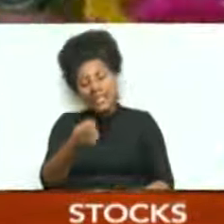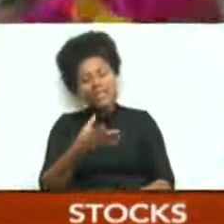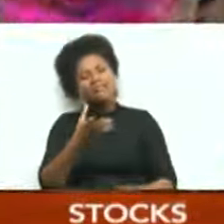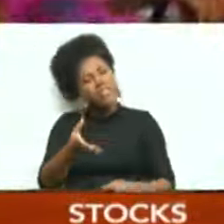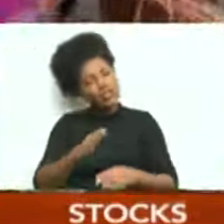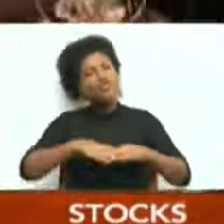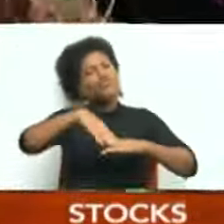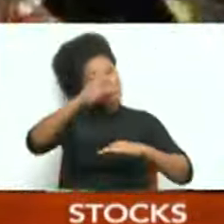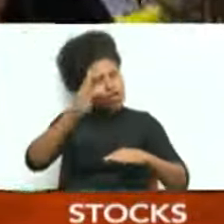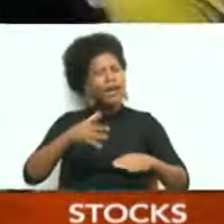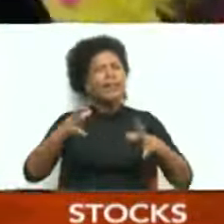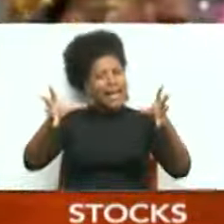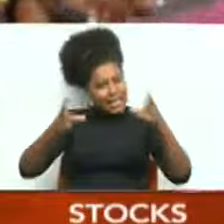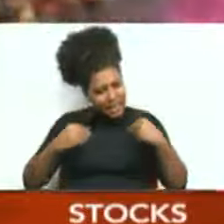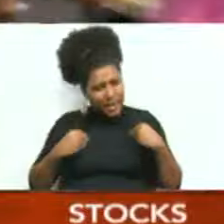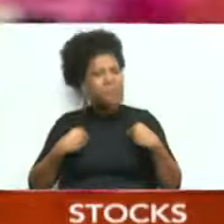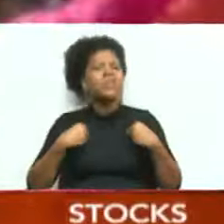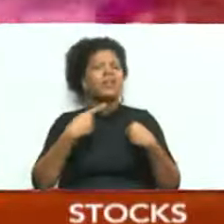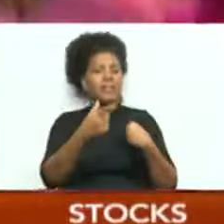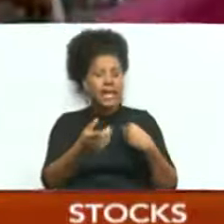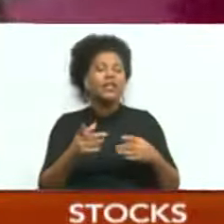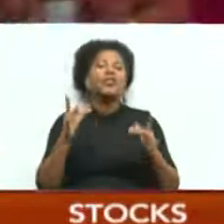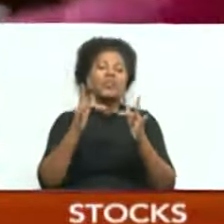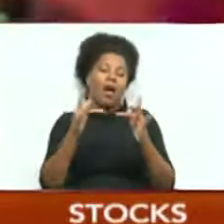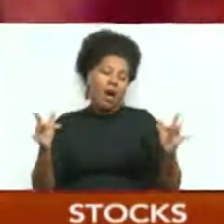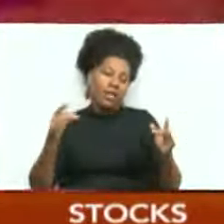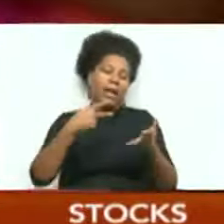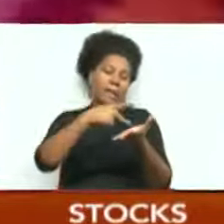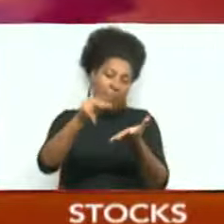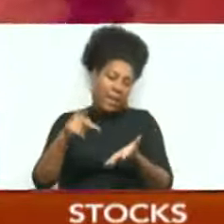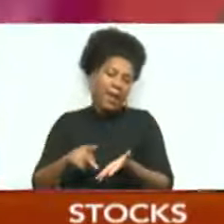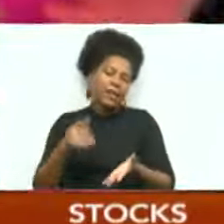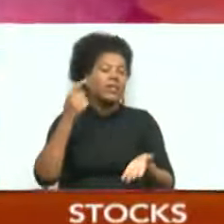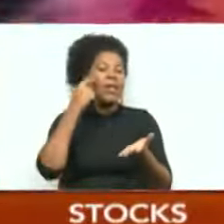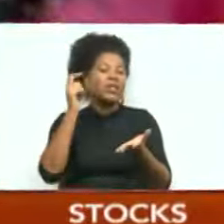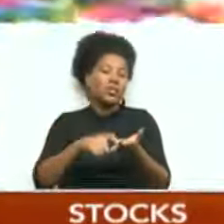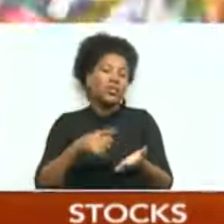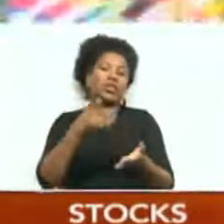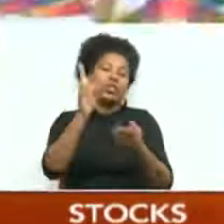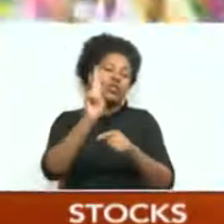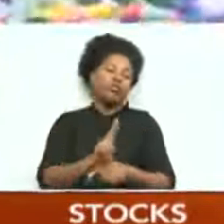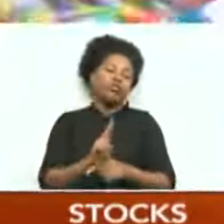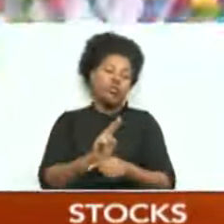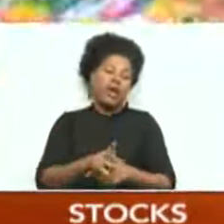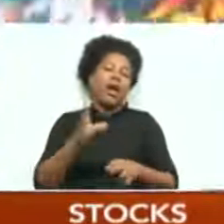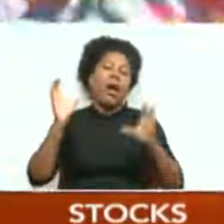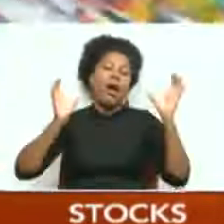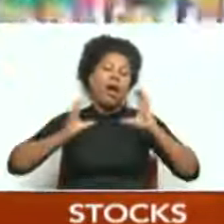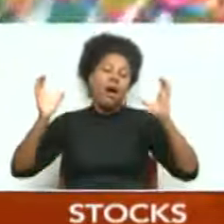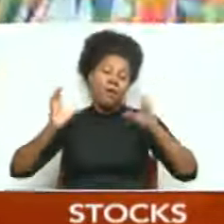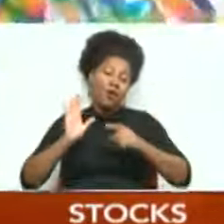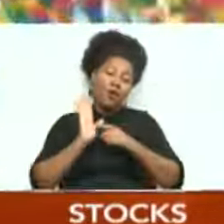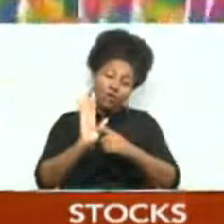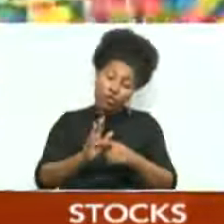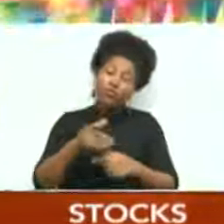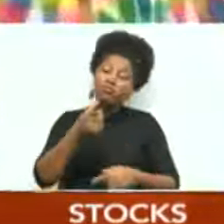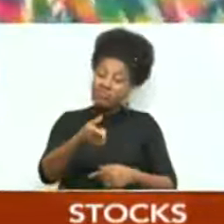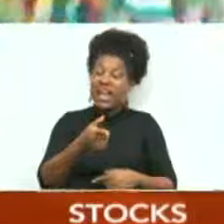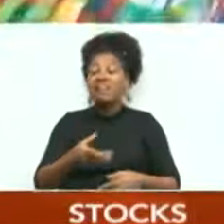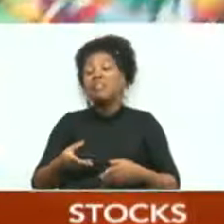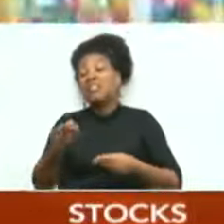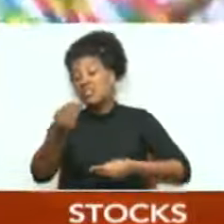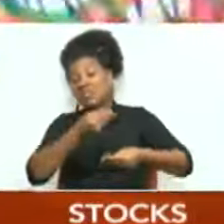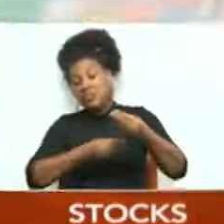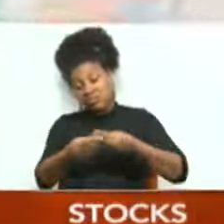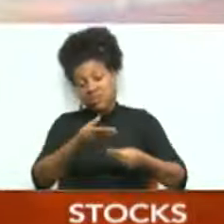adoption of digital payments. Visa's analysis of transactions during Carnival 2024 shows transactions in key merchant